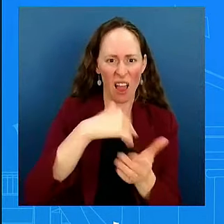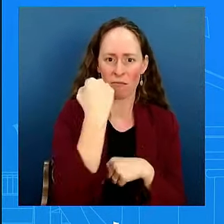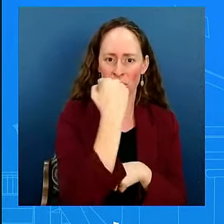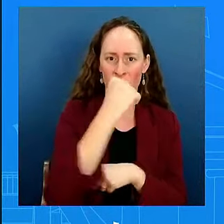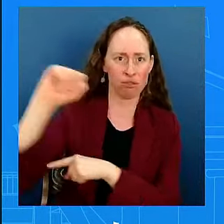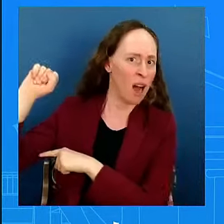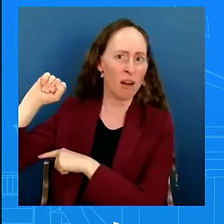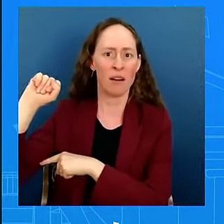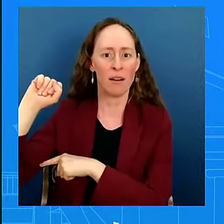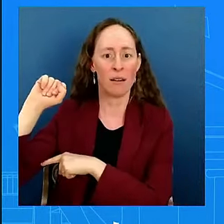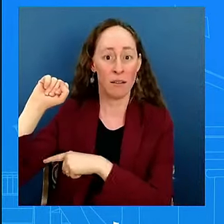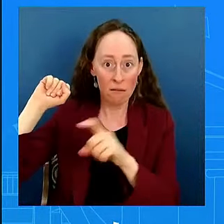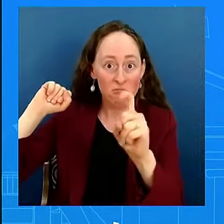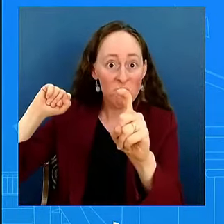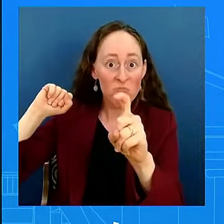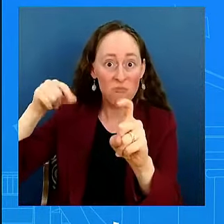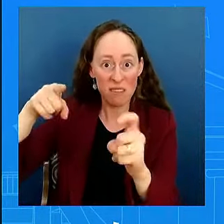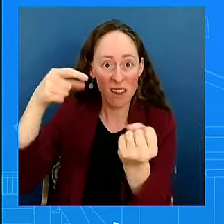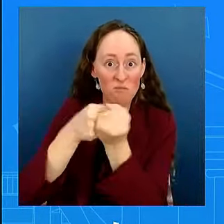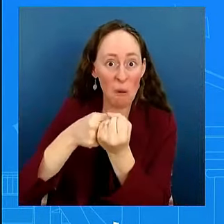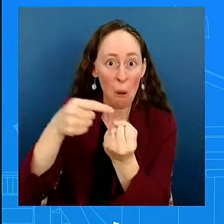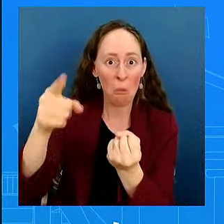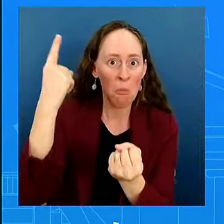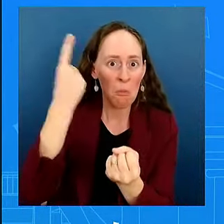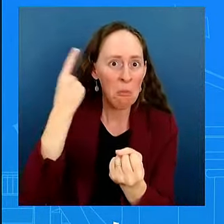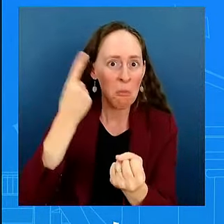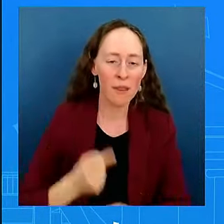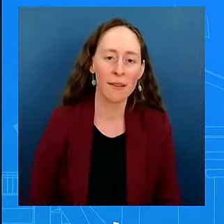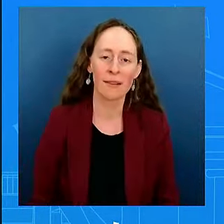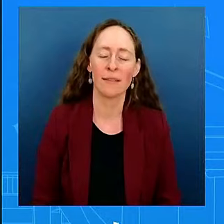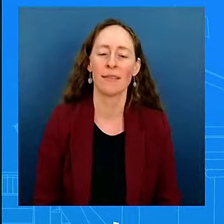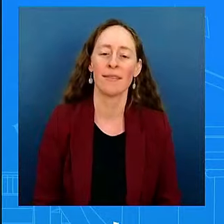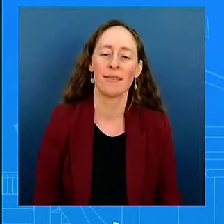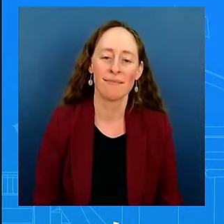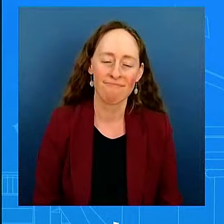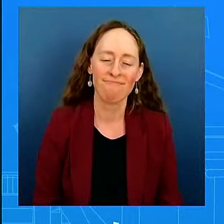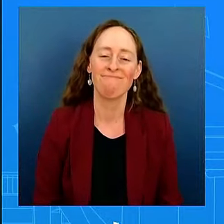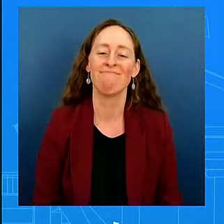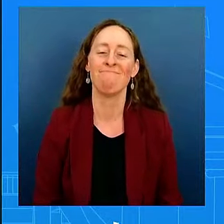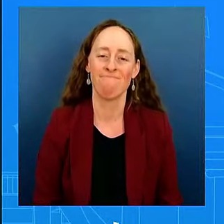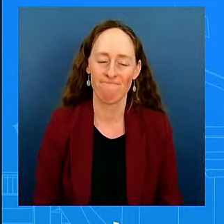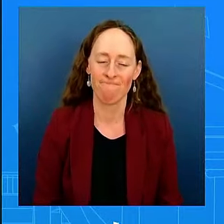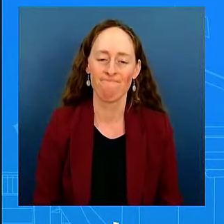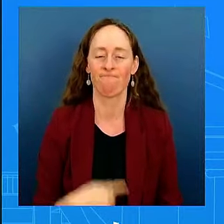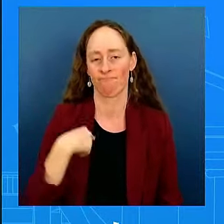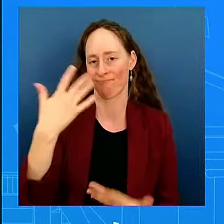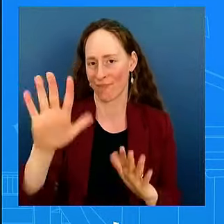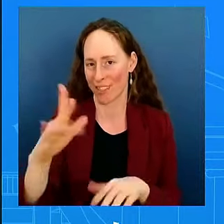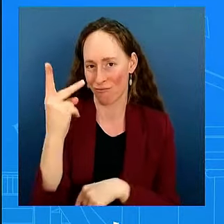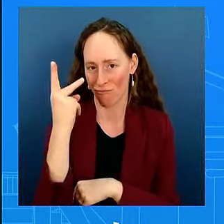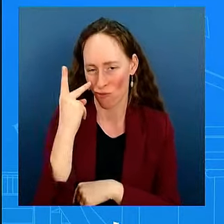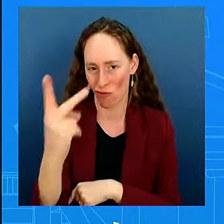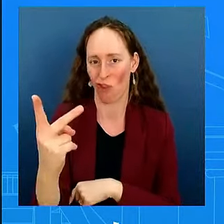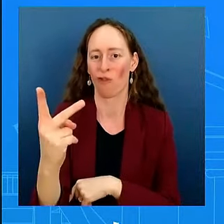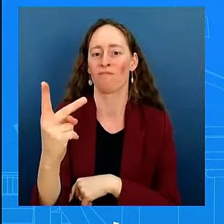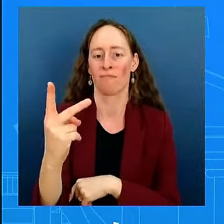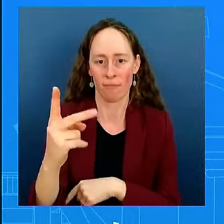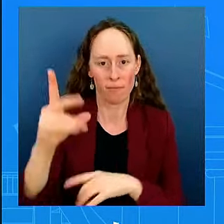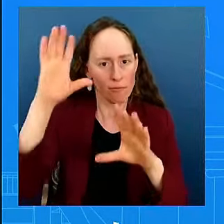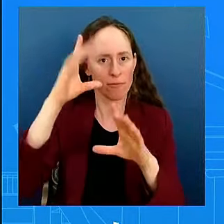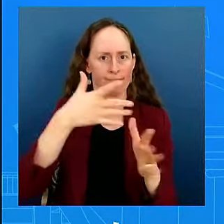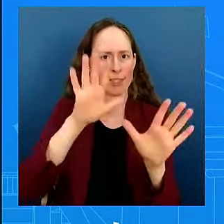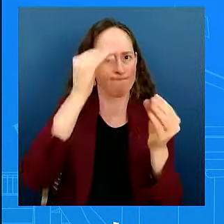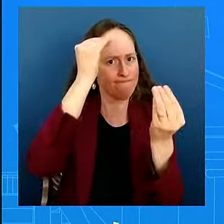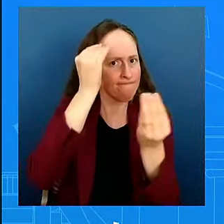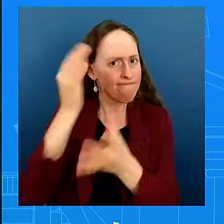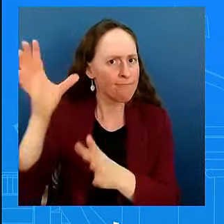currently happening with Unite here. The president was out and about yesterday with the vice president of Pittsburgh on Labor Day, which is something that,